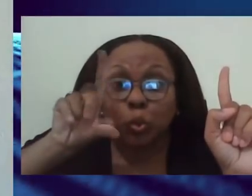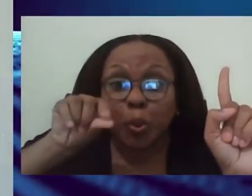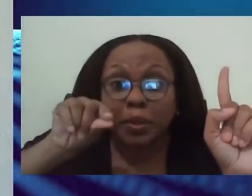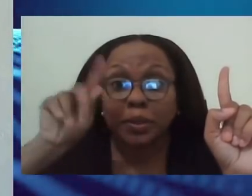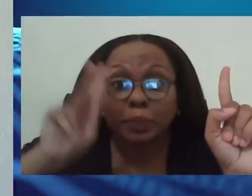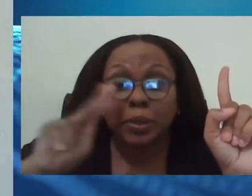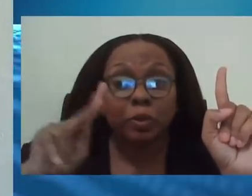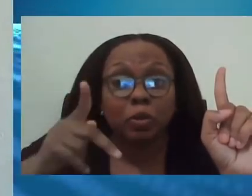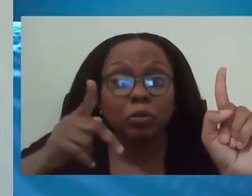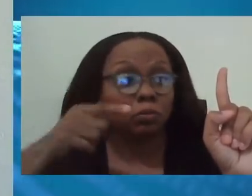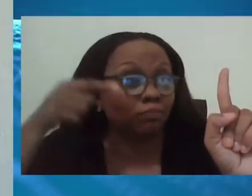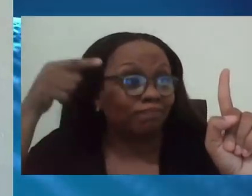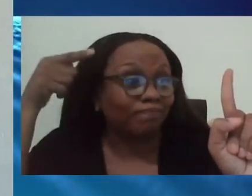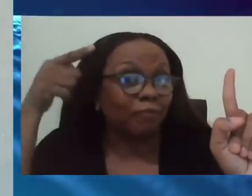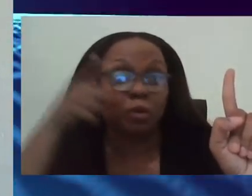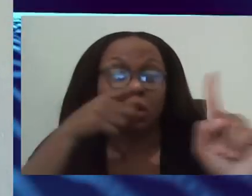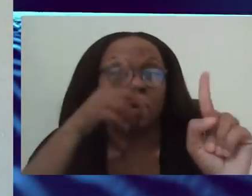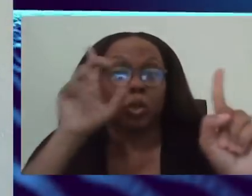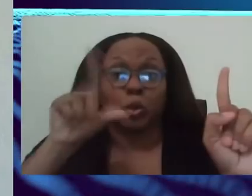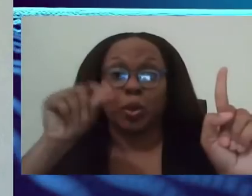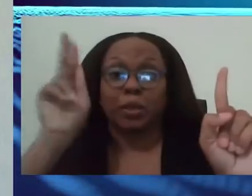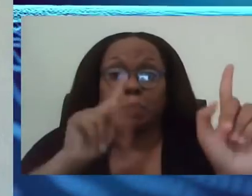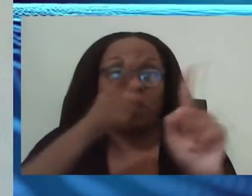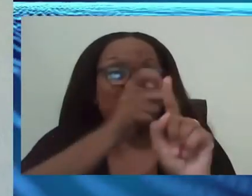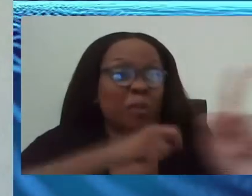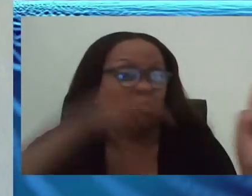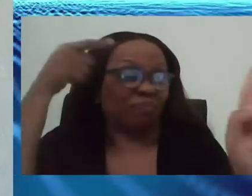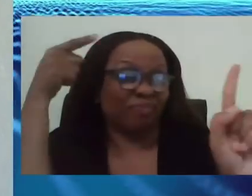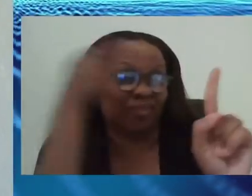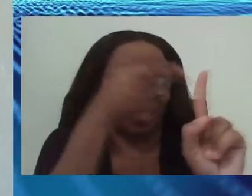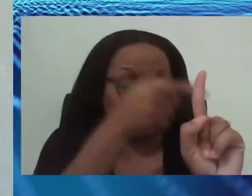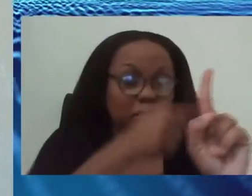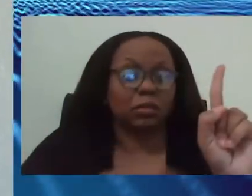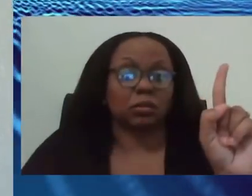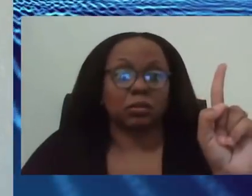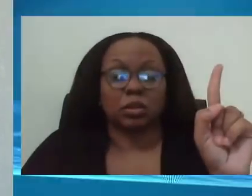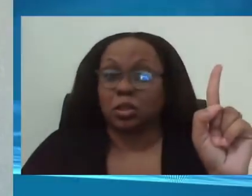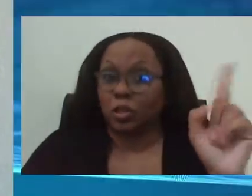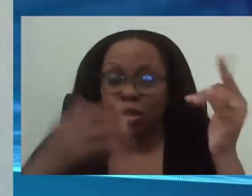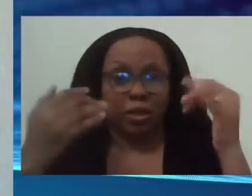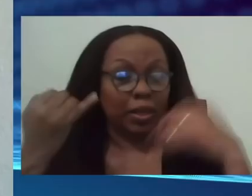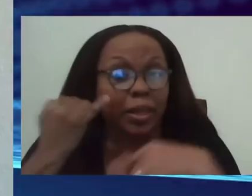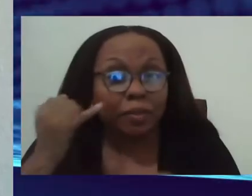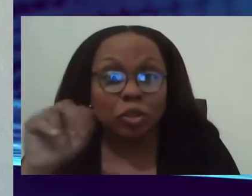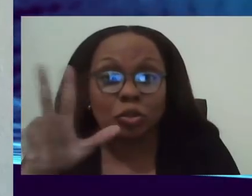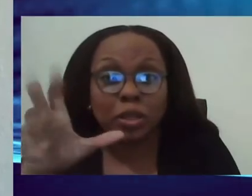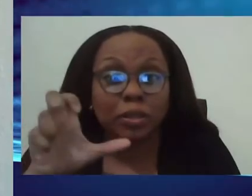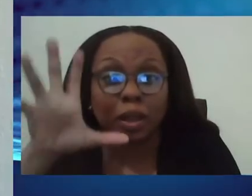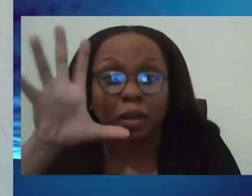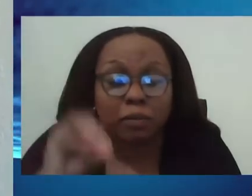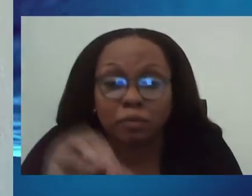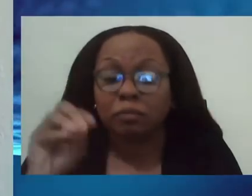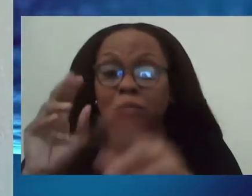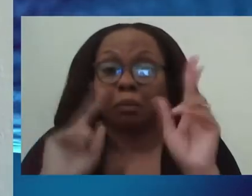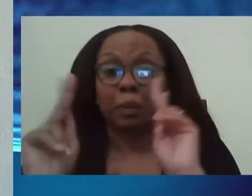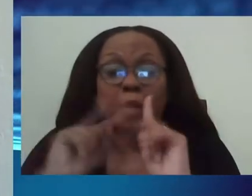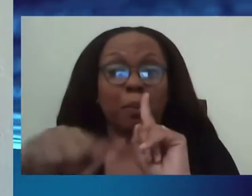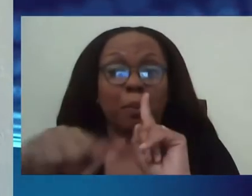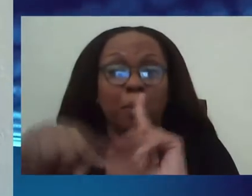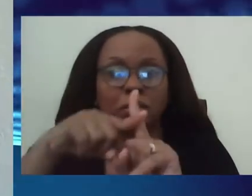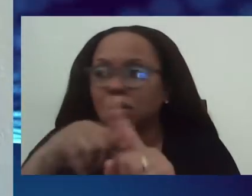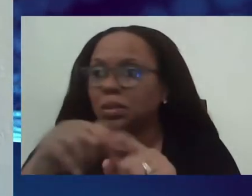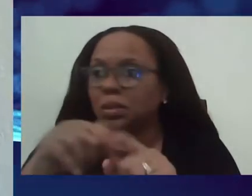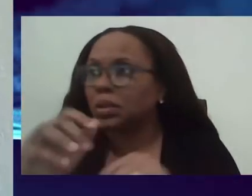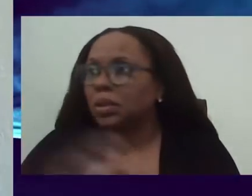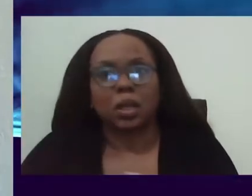is still contact tracing them. So I would imagine that at 350 cases, it must be very difficult for the team, and